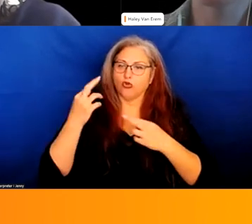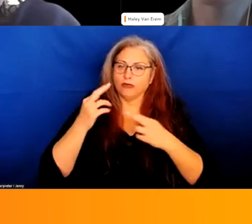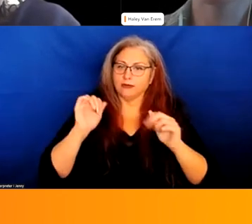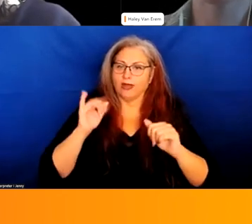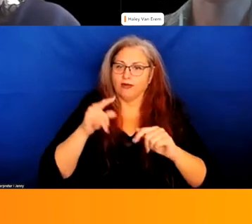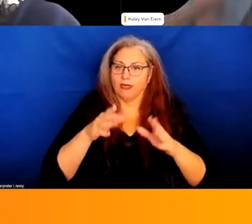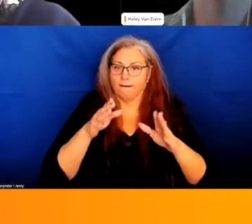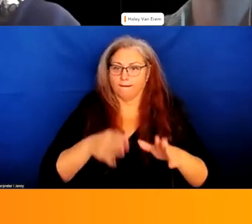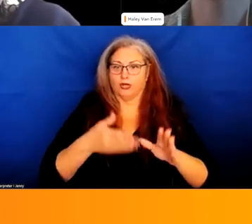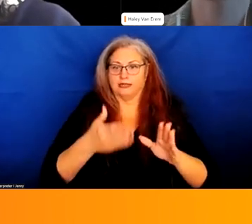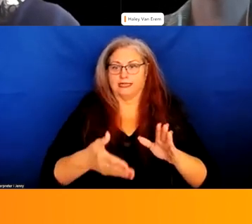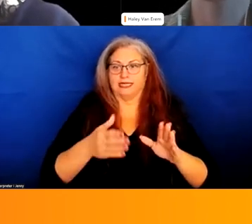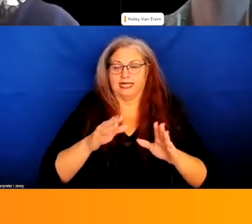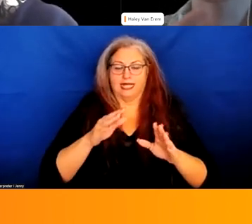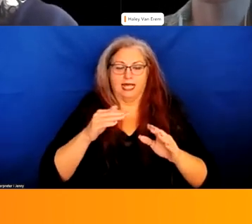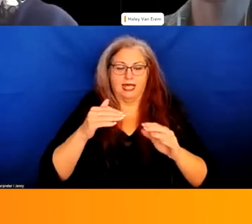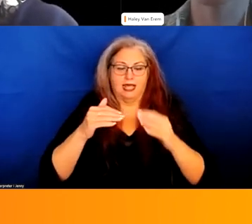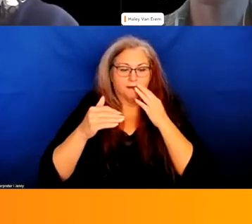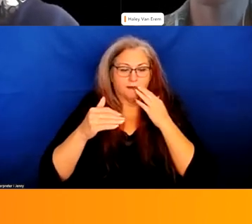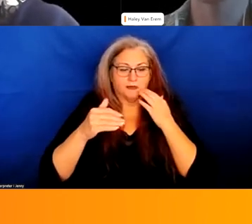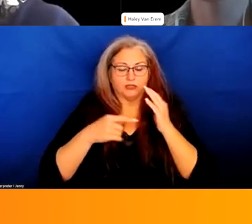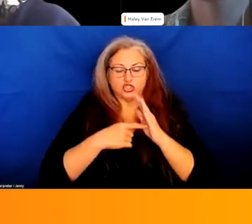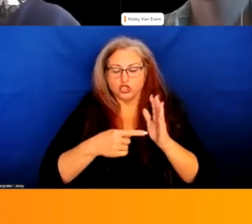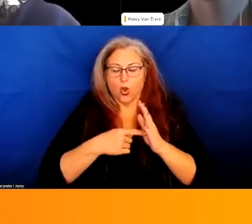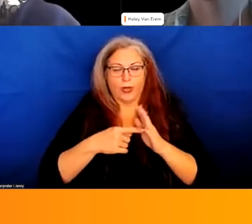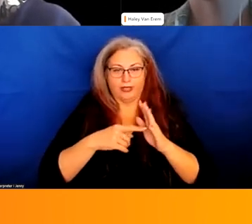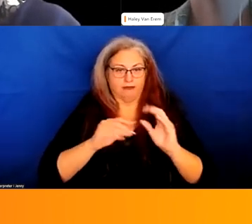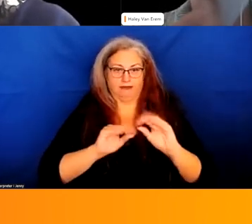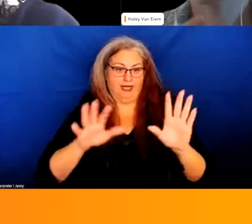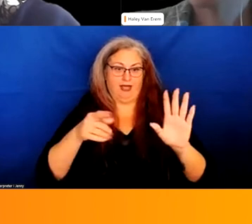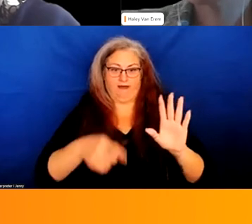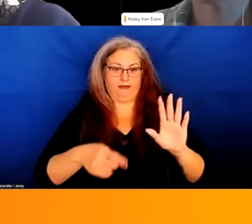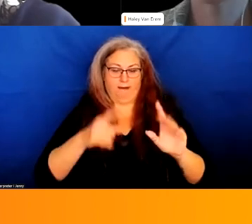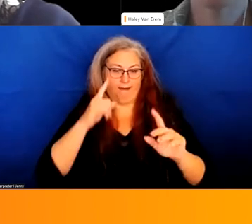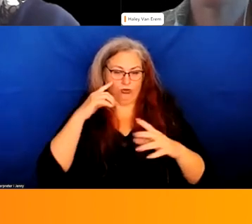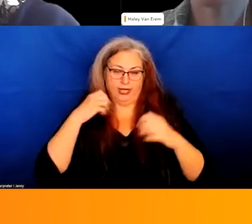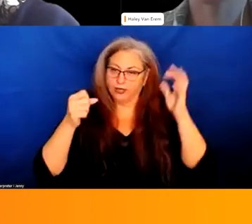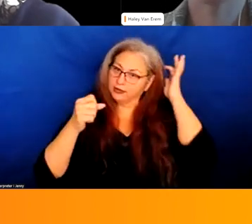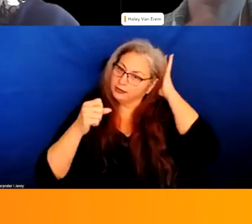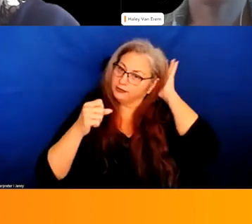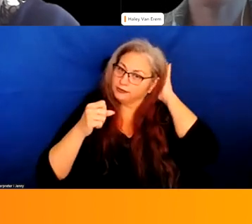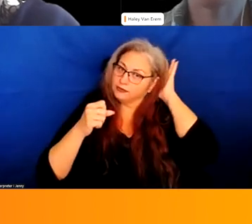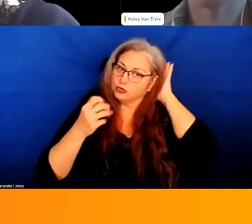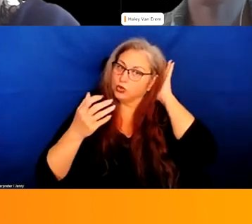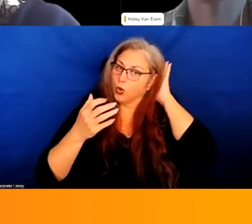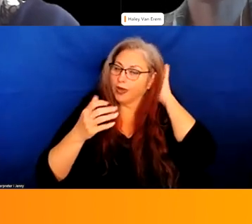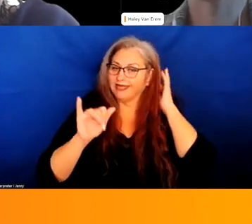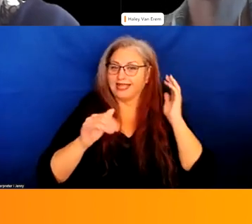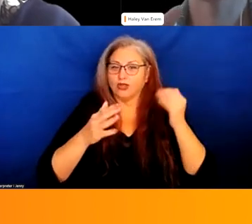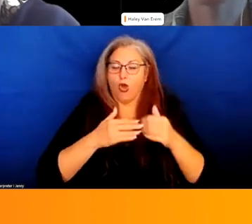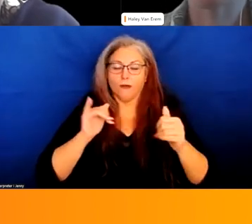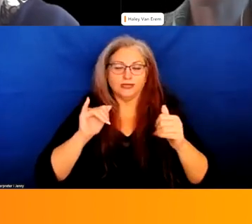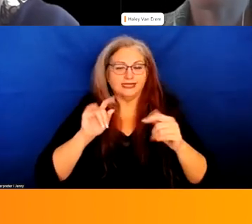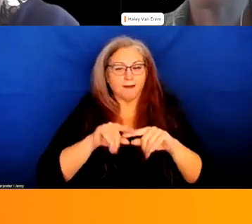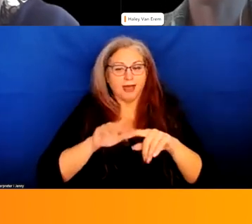somebody is experience is exhibiting conspicuous signs of mental mental um but that again it's sort of like the devil is in the details on